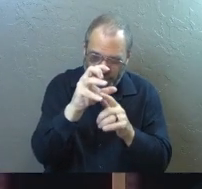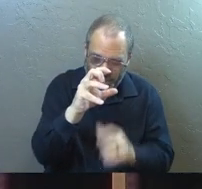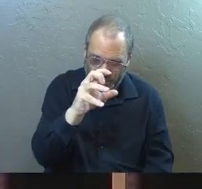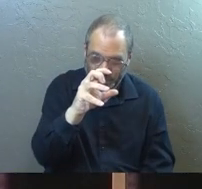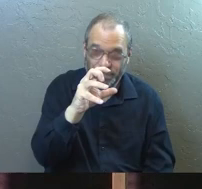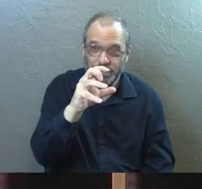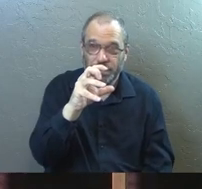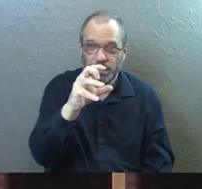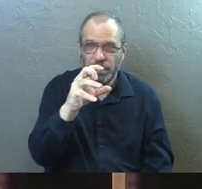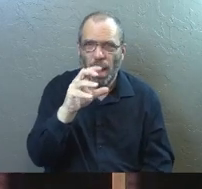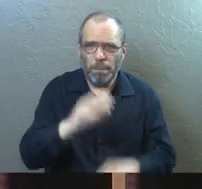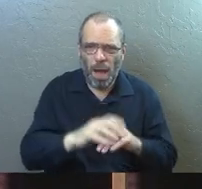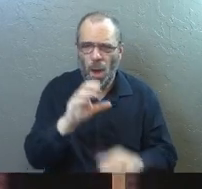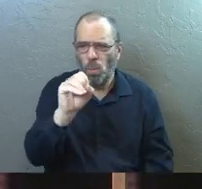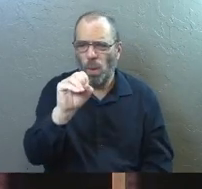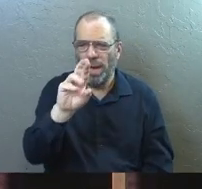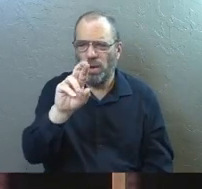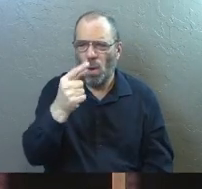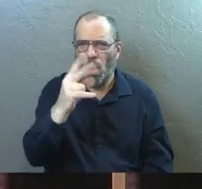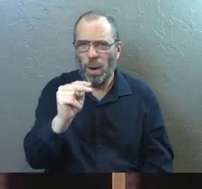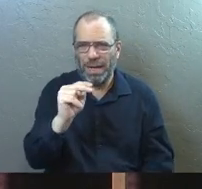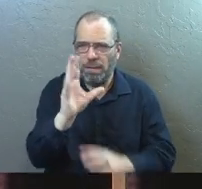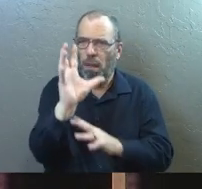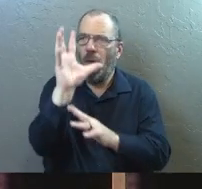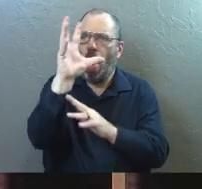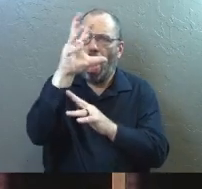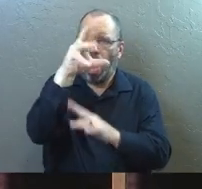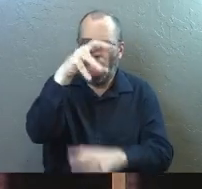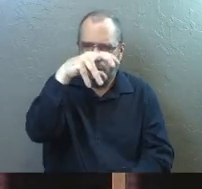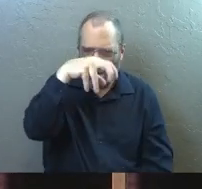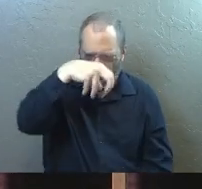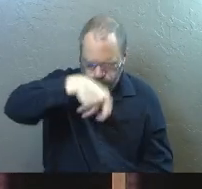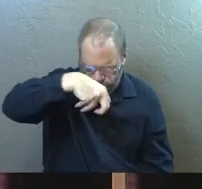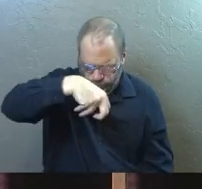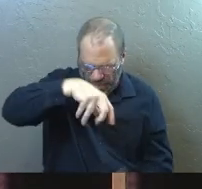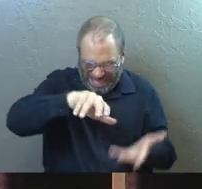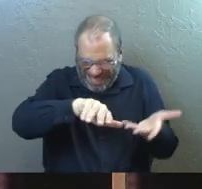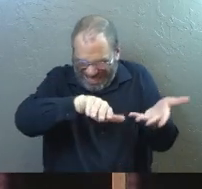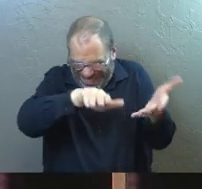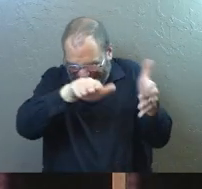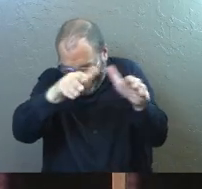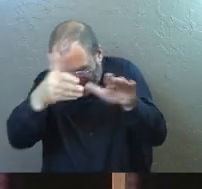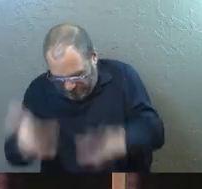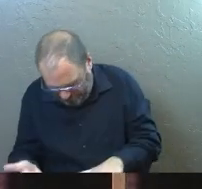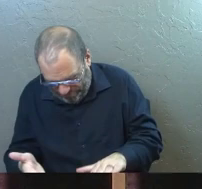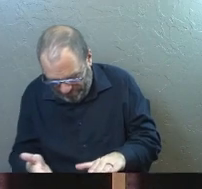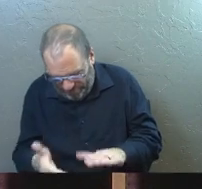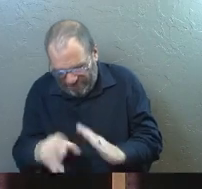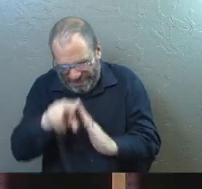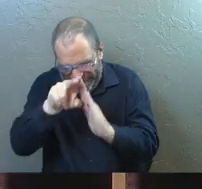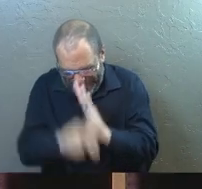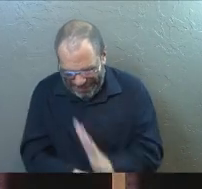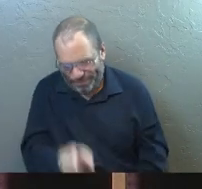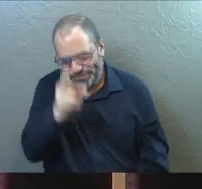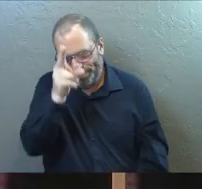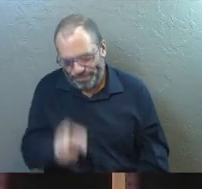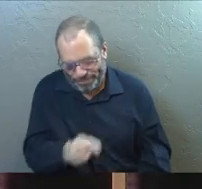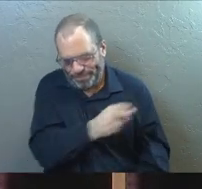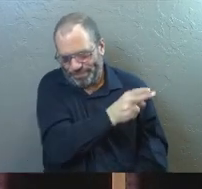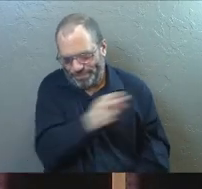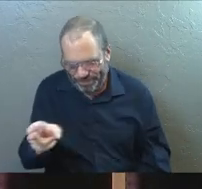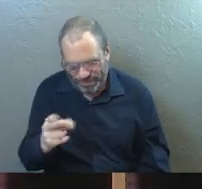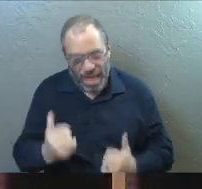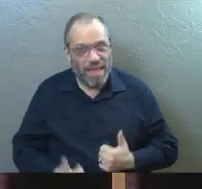But when an organism crosses a certain threshold, it is dead, dead. It can no longer be